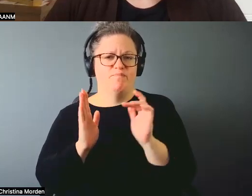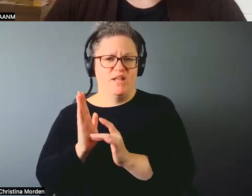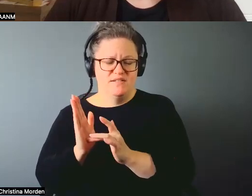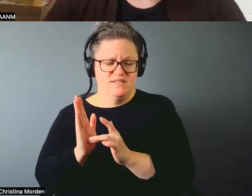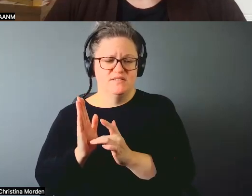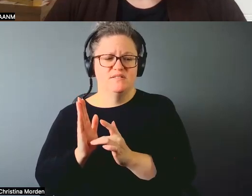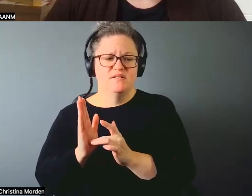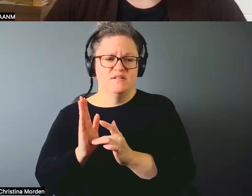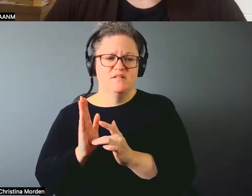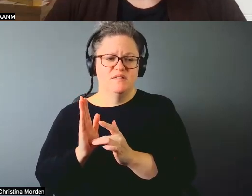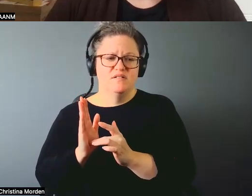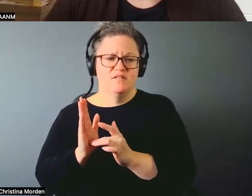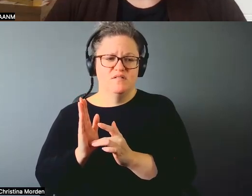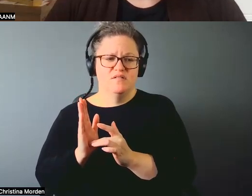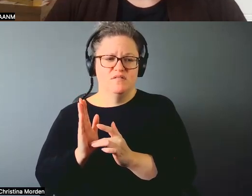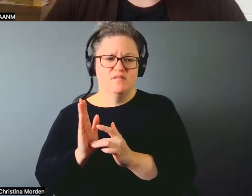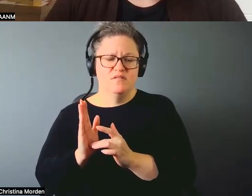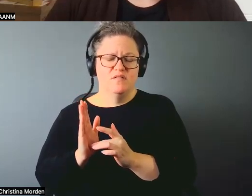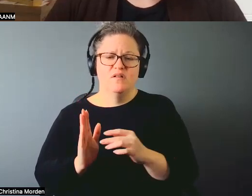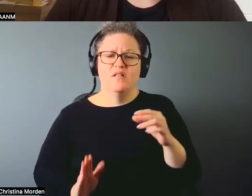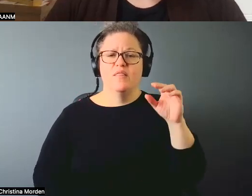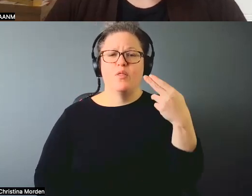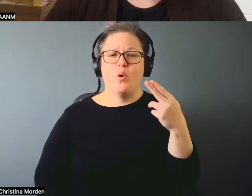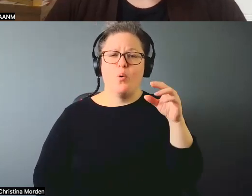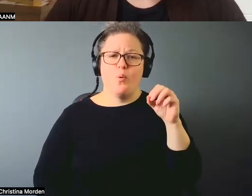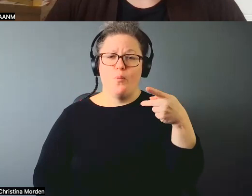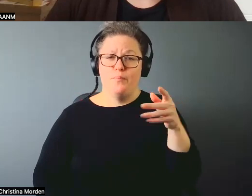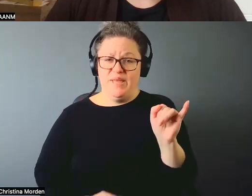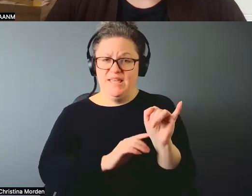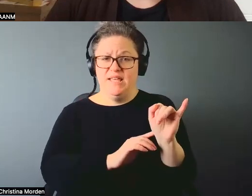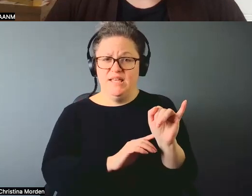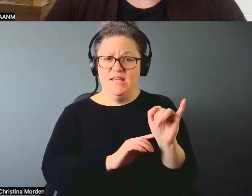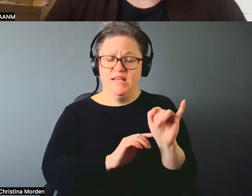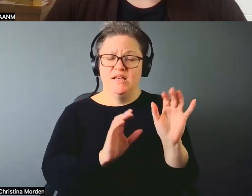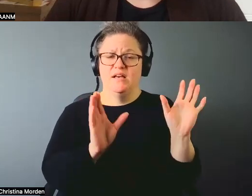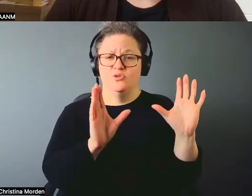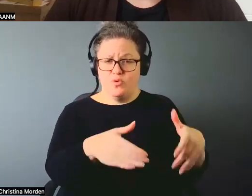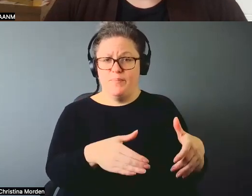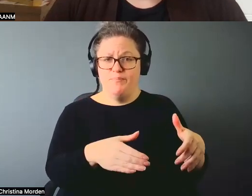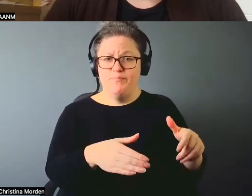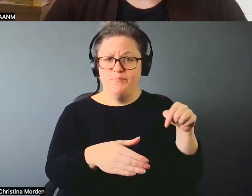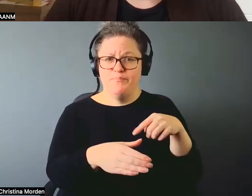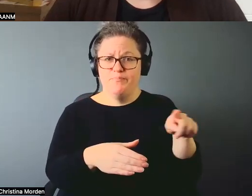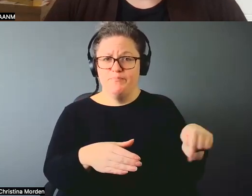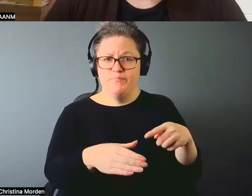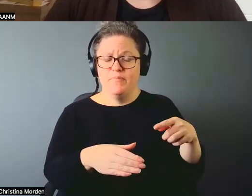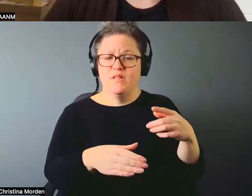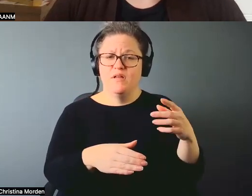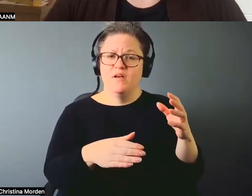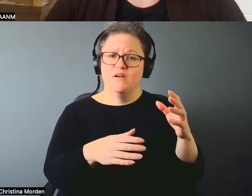there are stories in Hopi, in, in Hopi teachings of making cornbread.